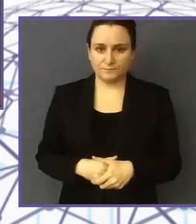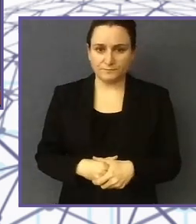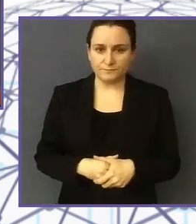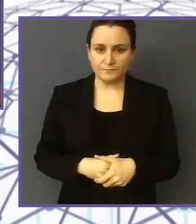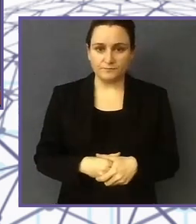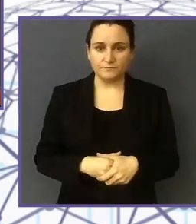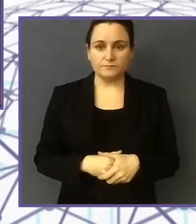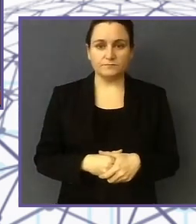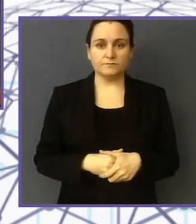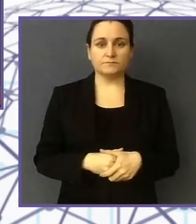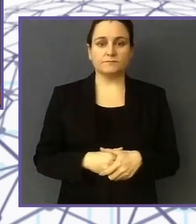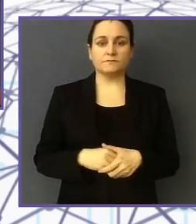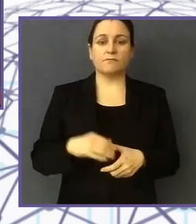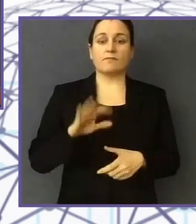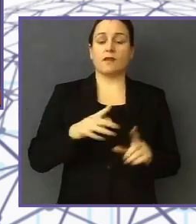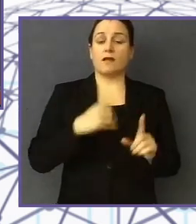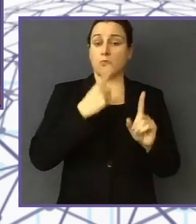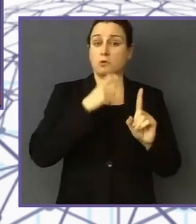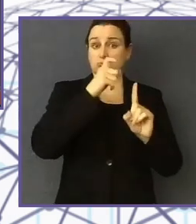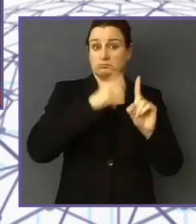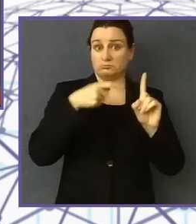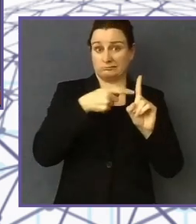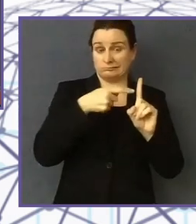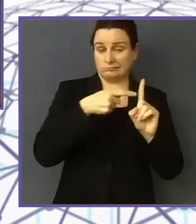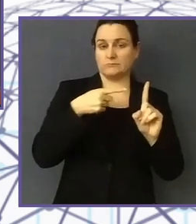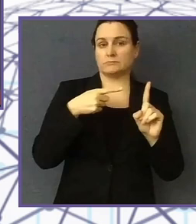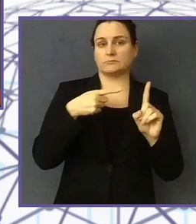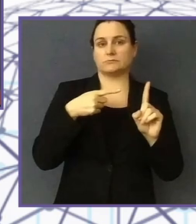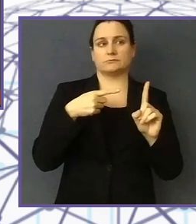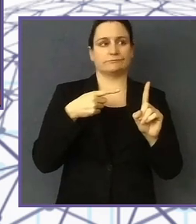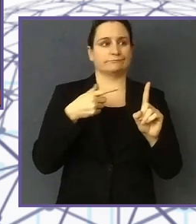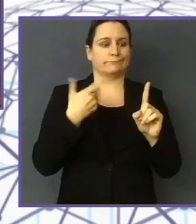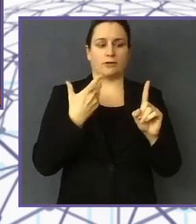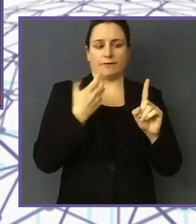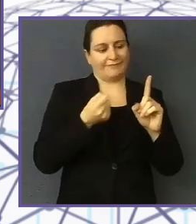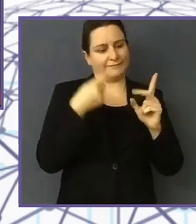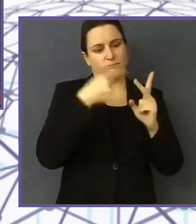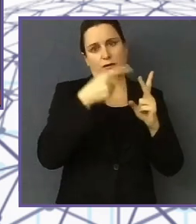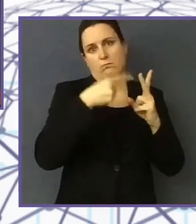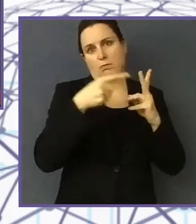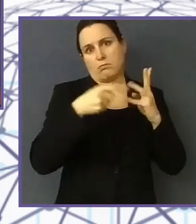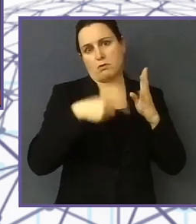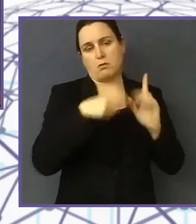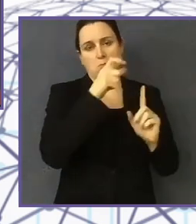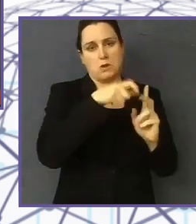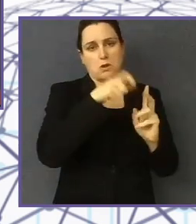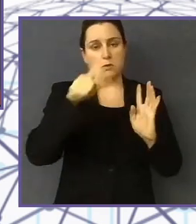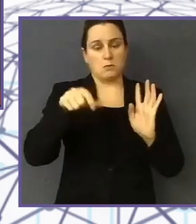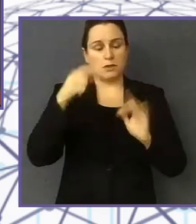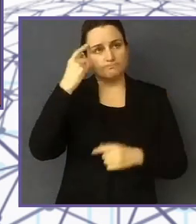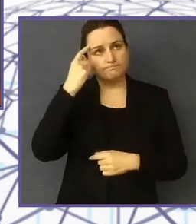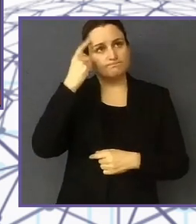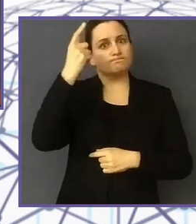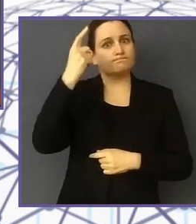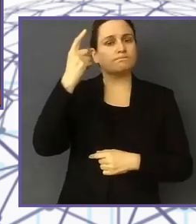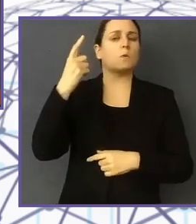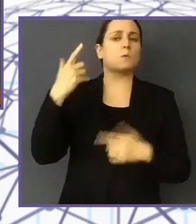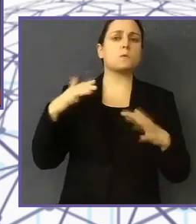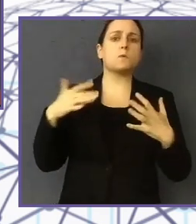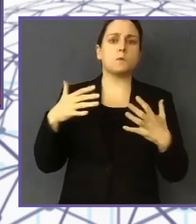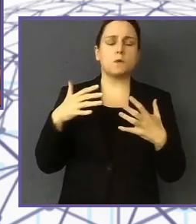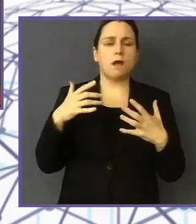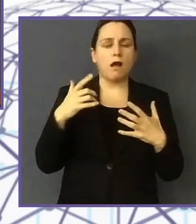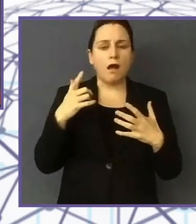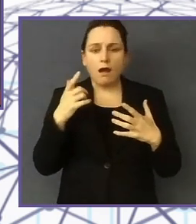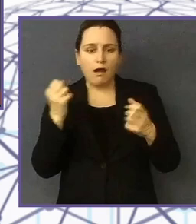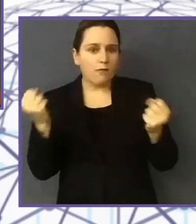Africa. Through Innovator, we have Bratton Buyer who developed an app to prevent